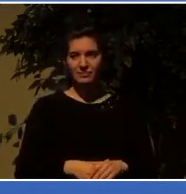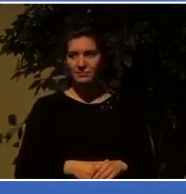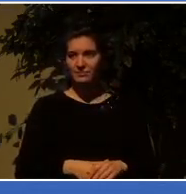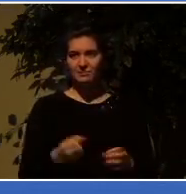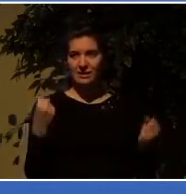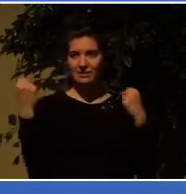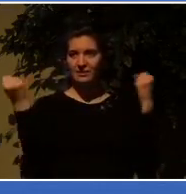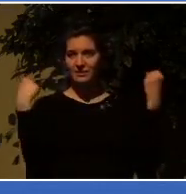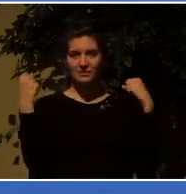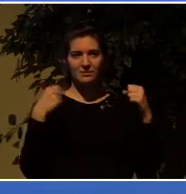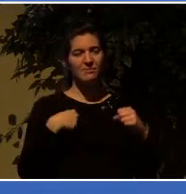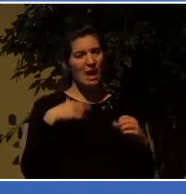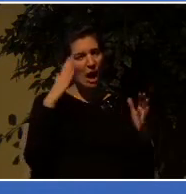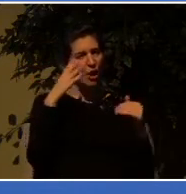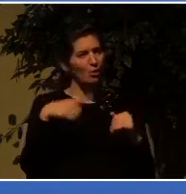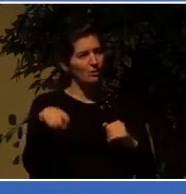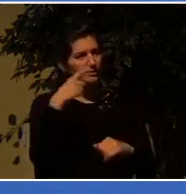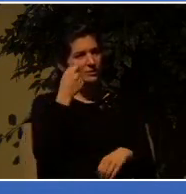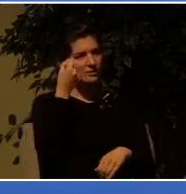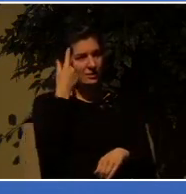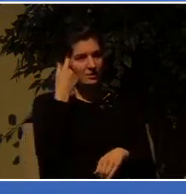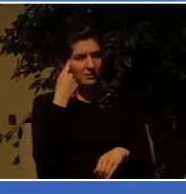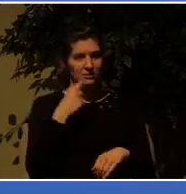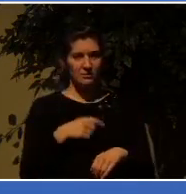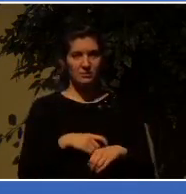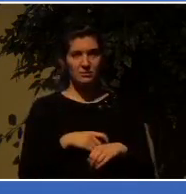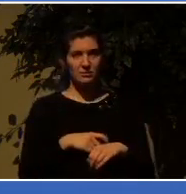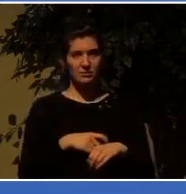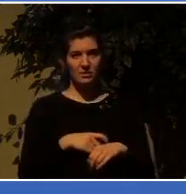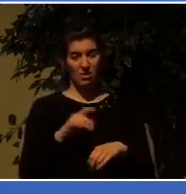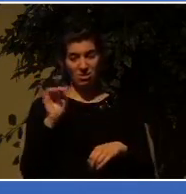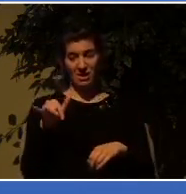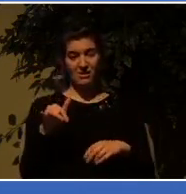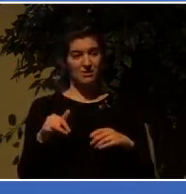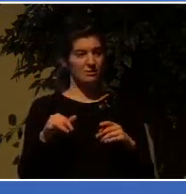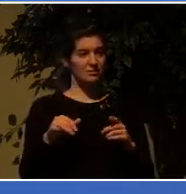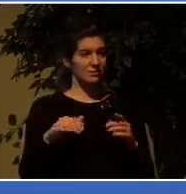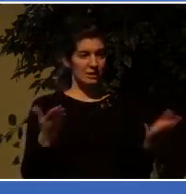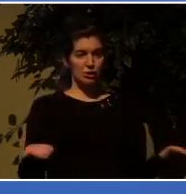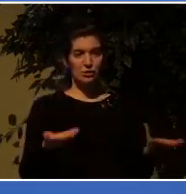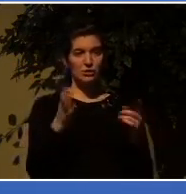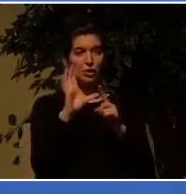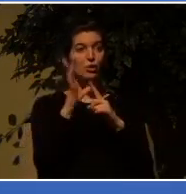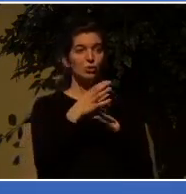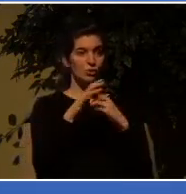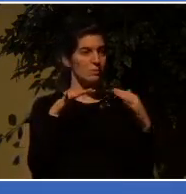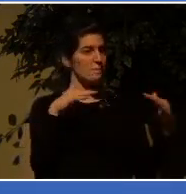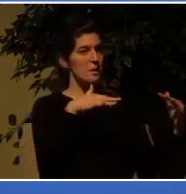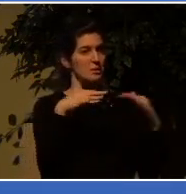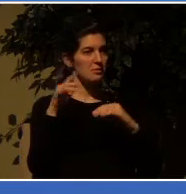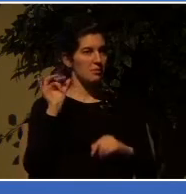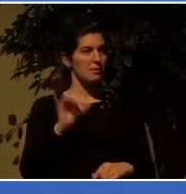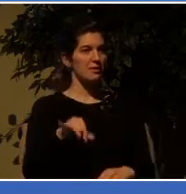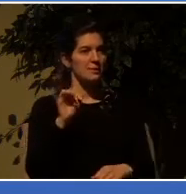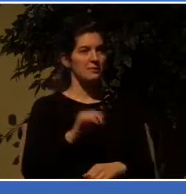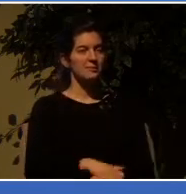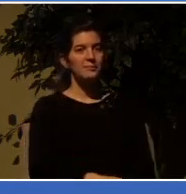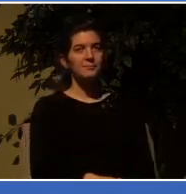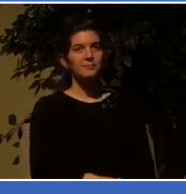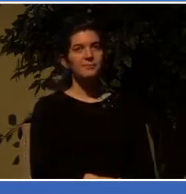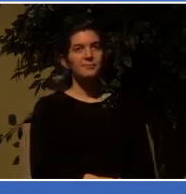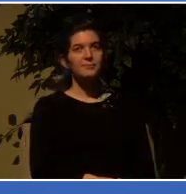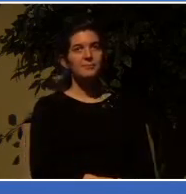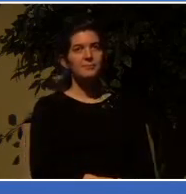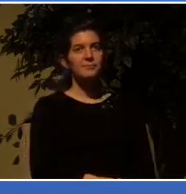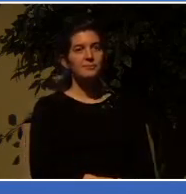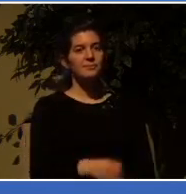I hope you do, because this is the cultural battle of our own age. And if you